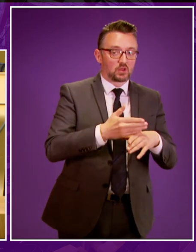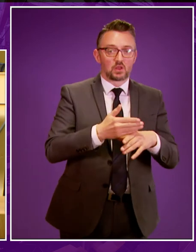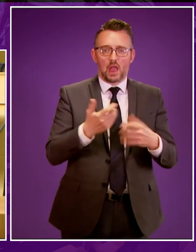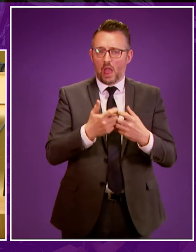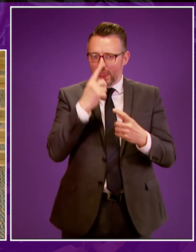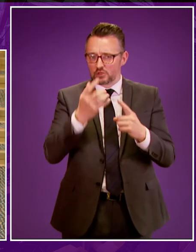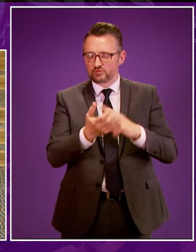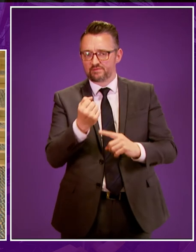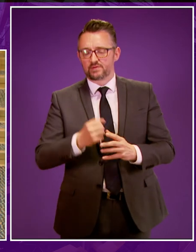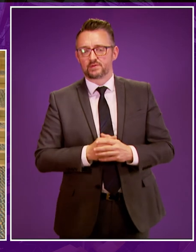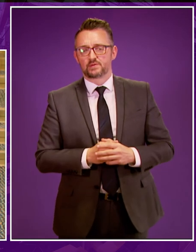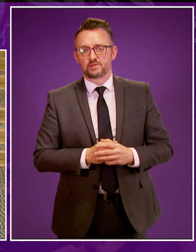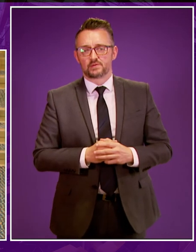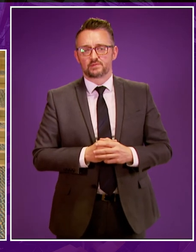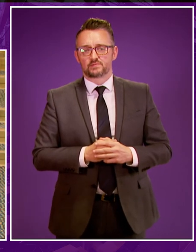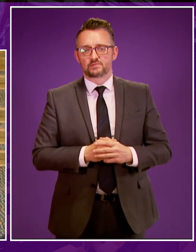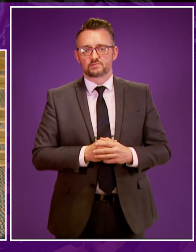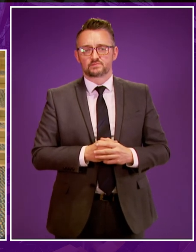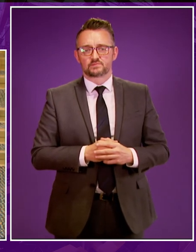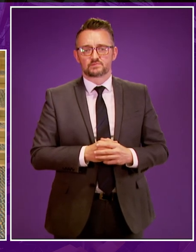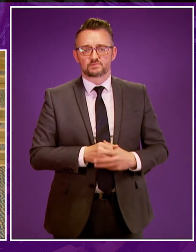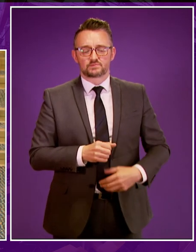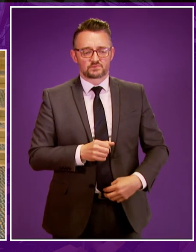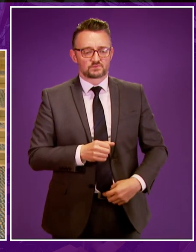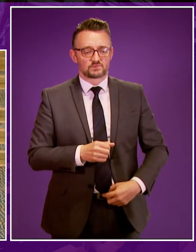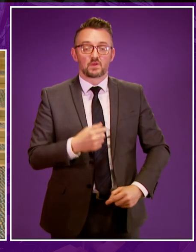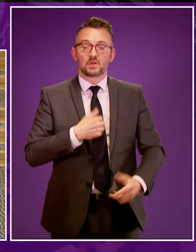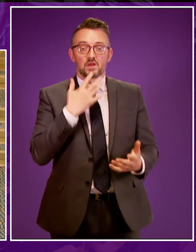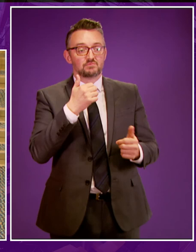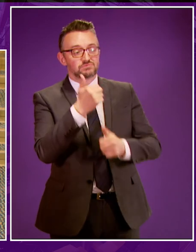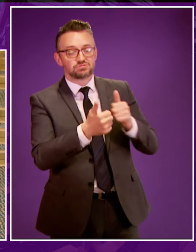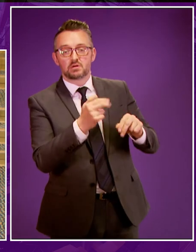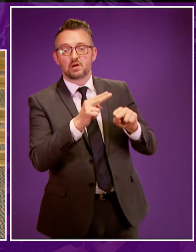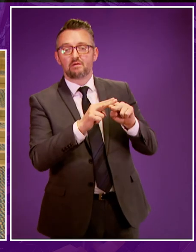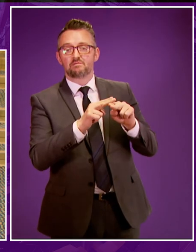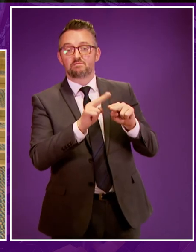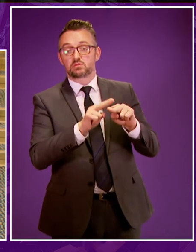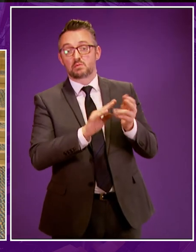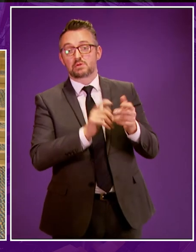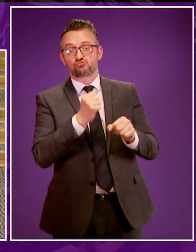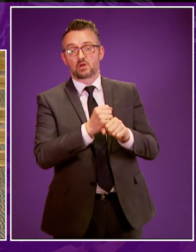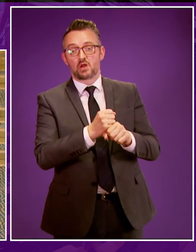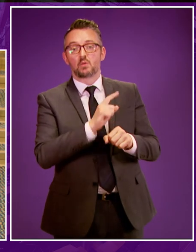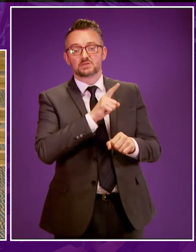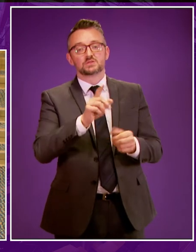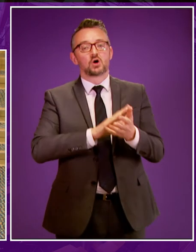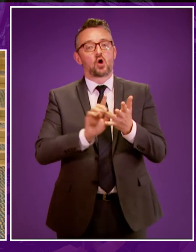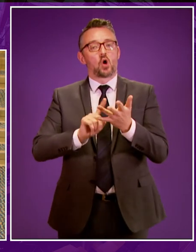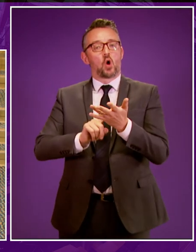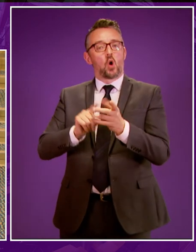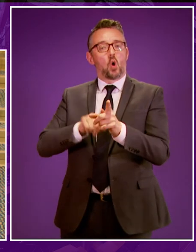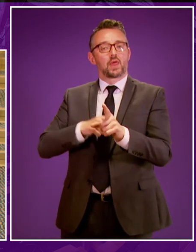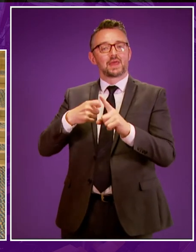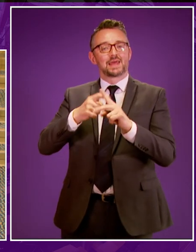Minister well first of all can I commend Fulton McGregor for highlighting the work that Holly Kinsella